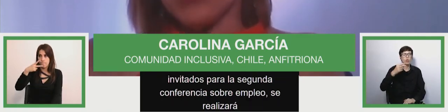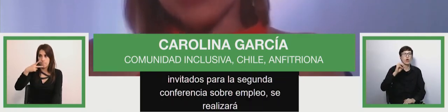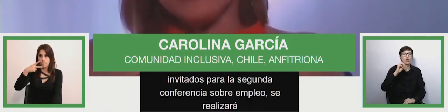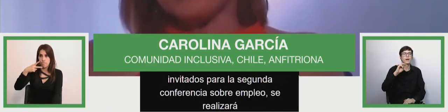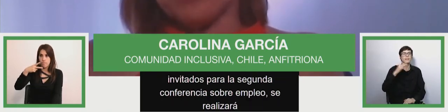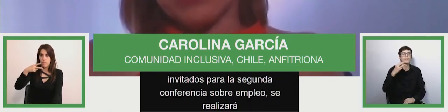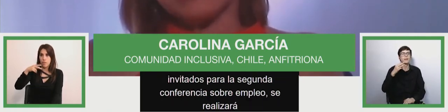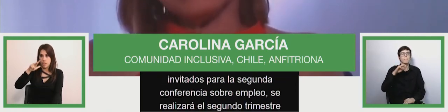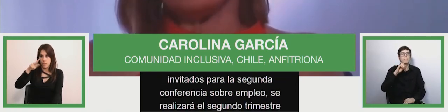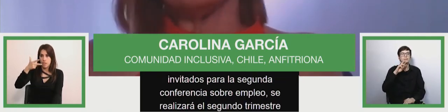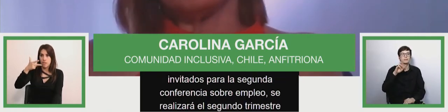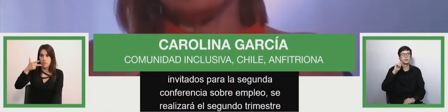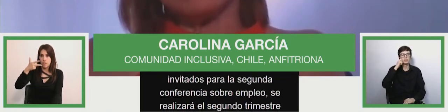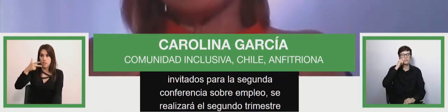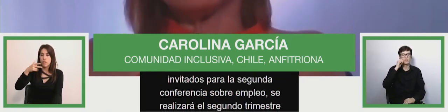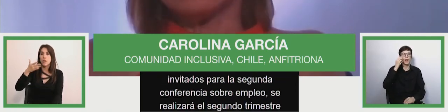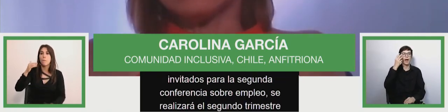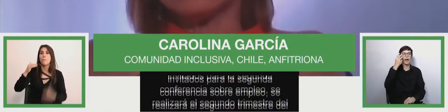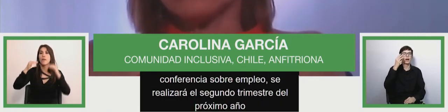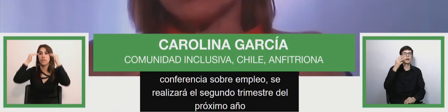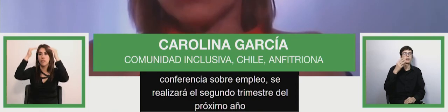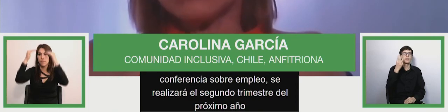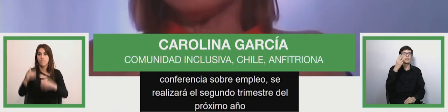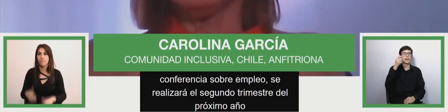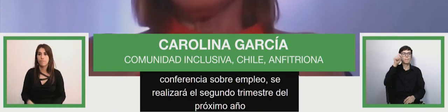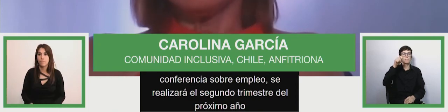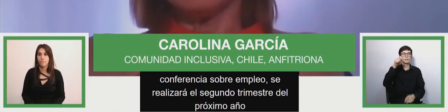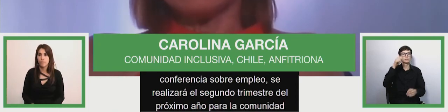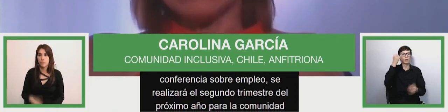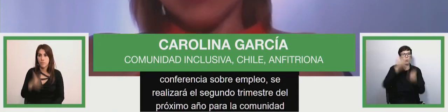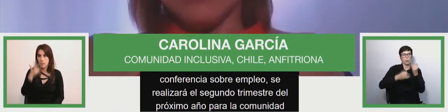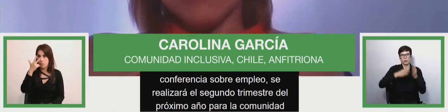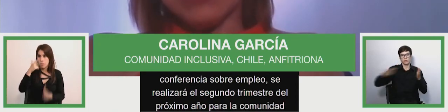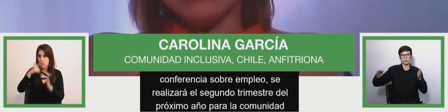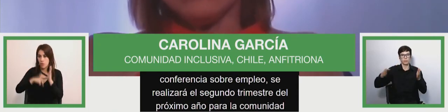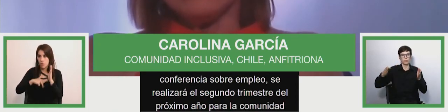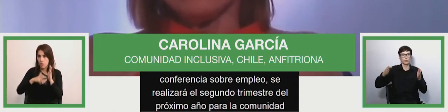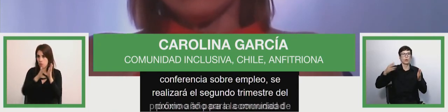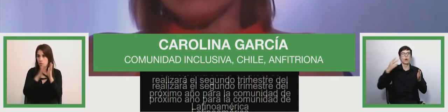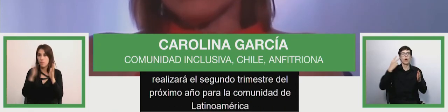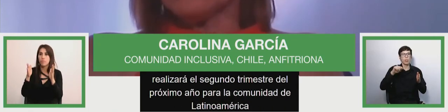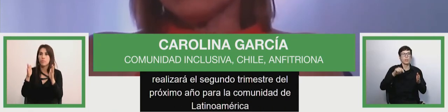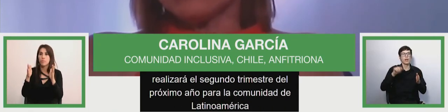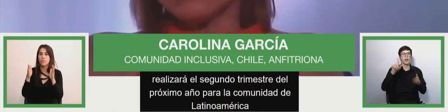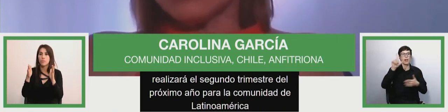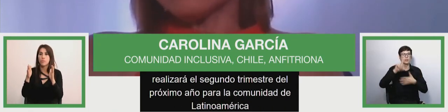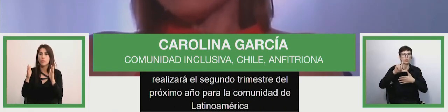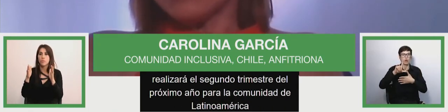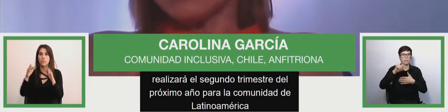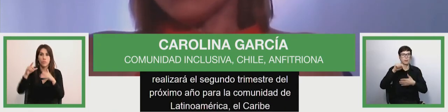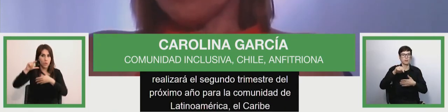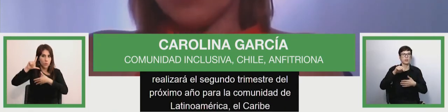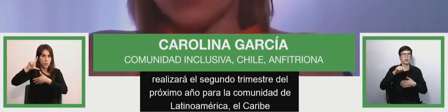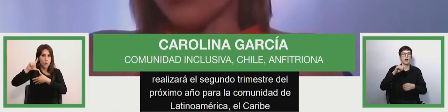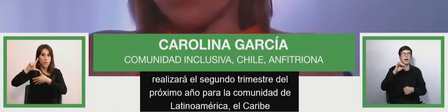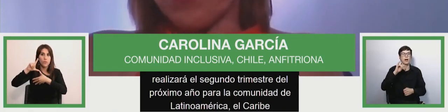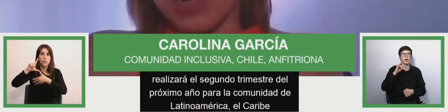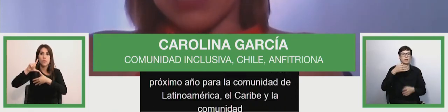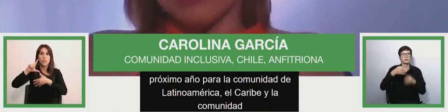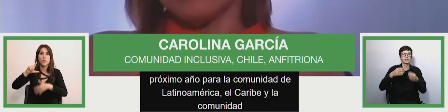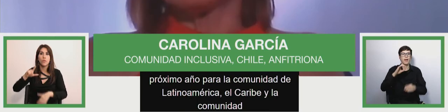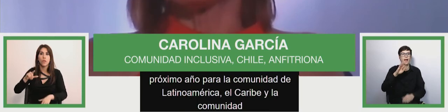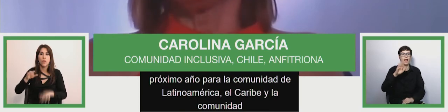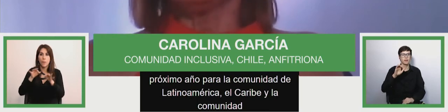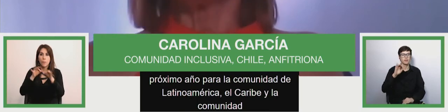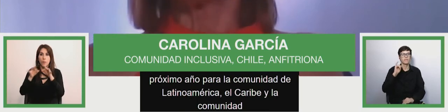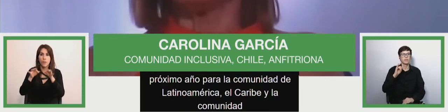of last year of next year for the latin american and caribbean and spanish speaking speaking